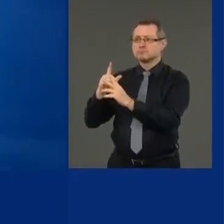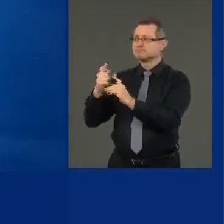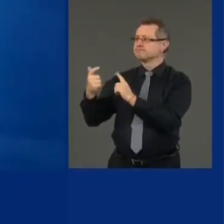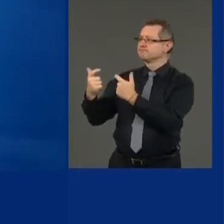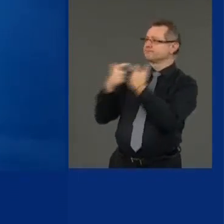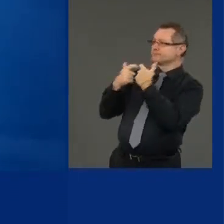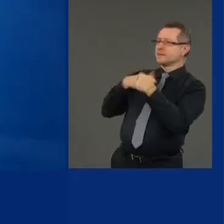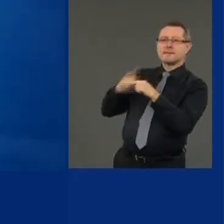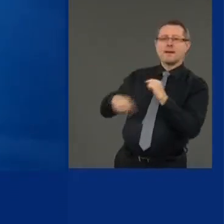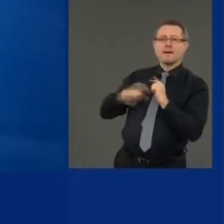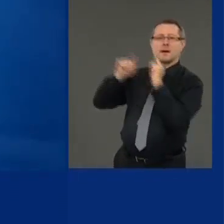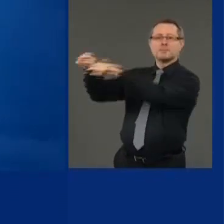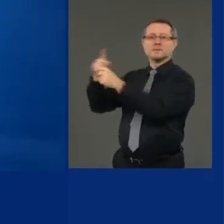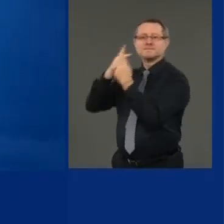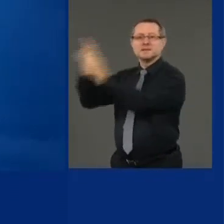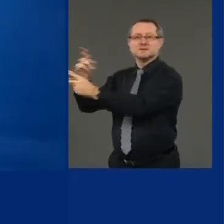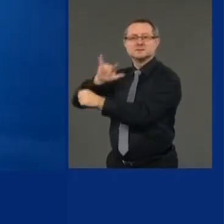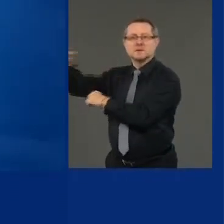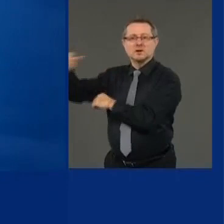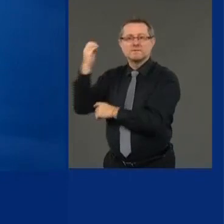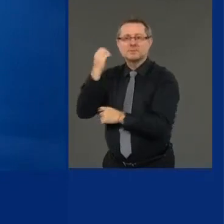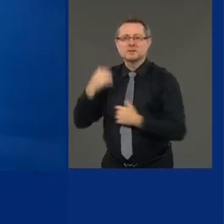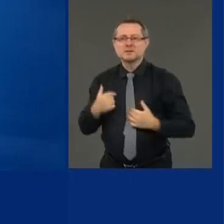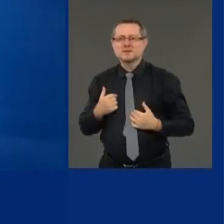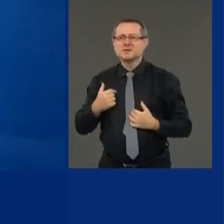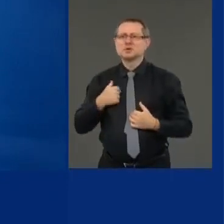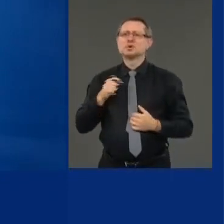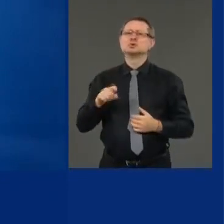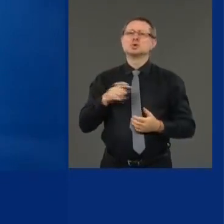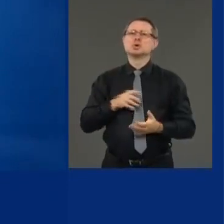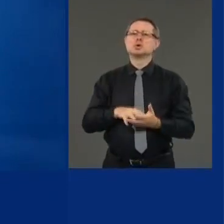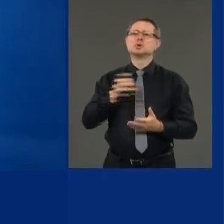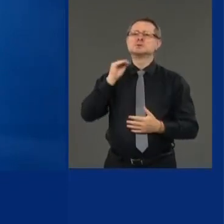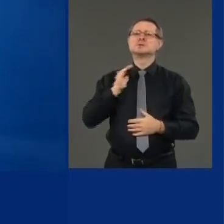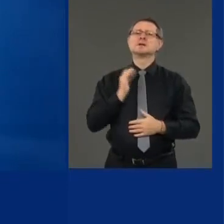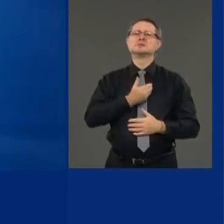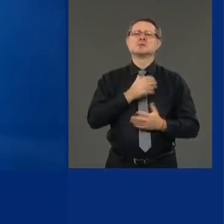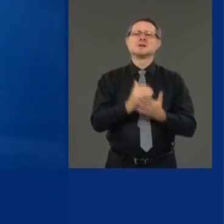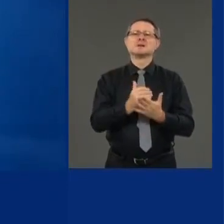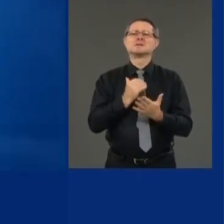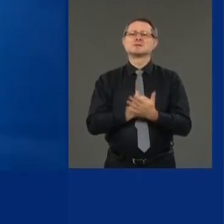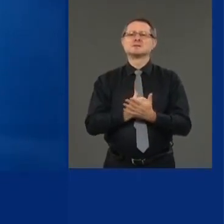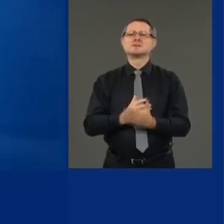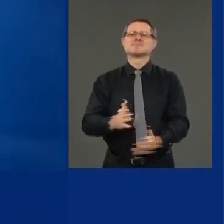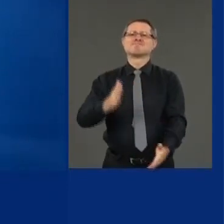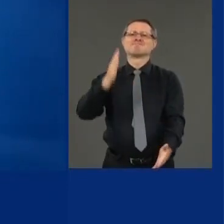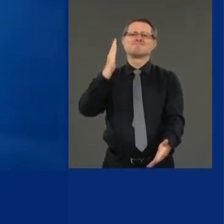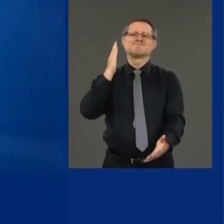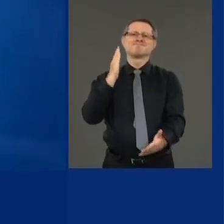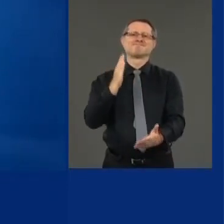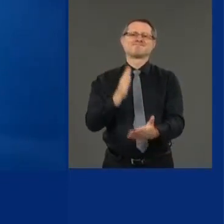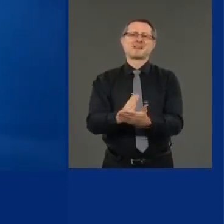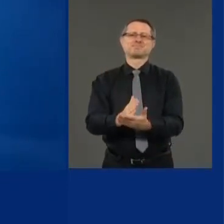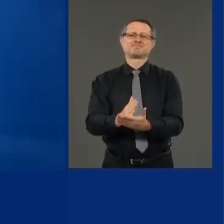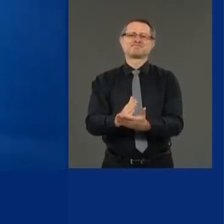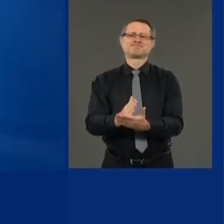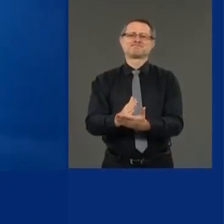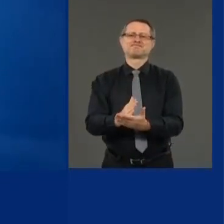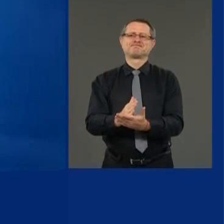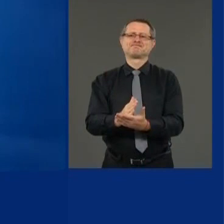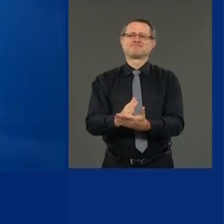So learn the lessons and let's stop this non-productive